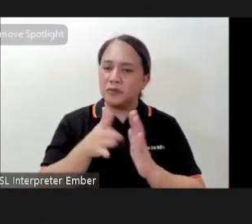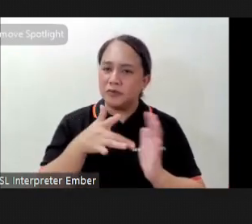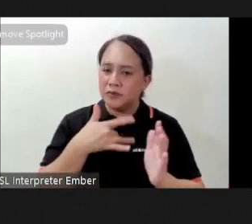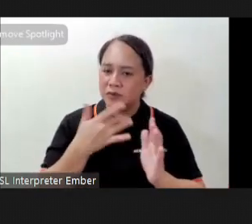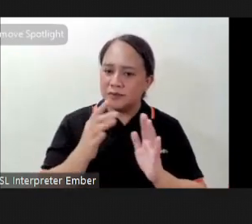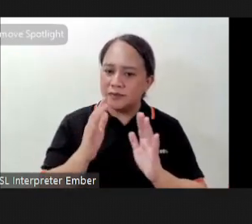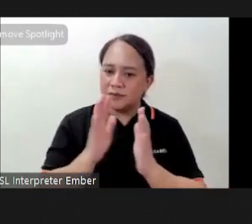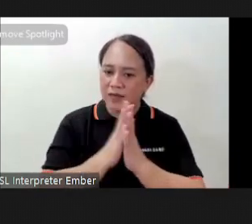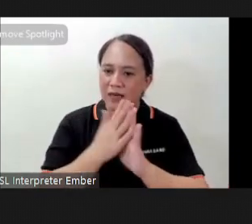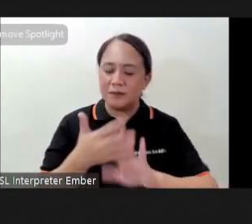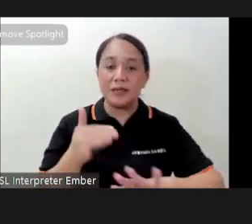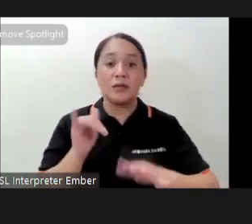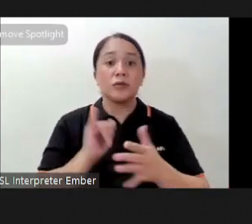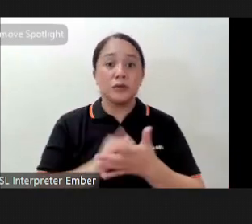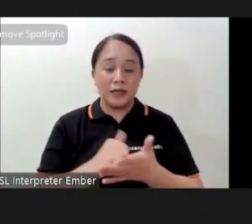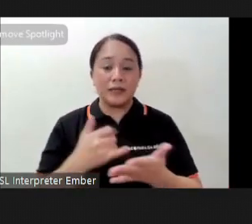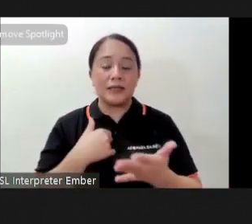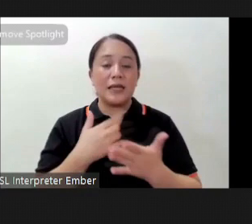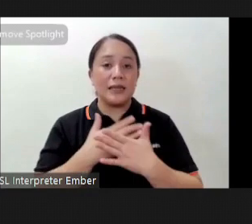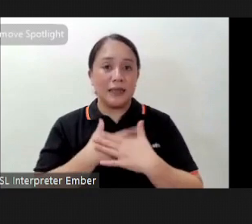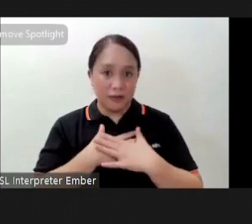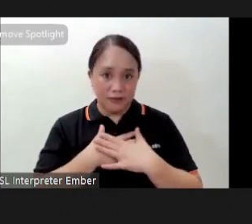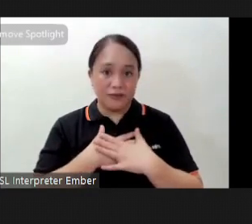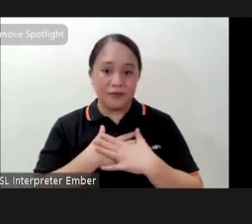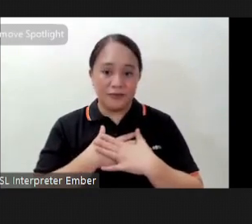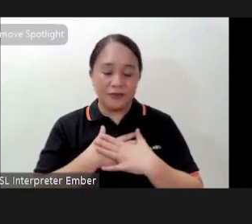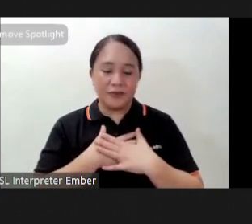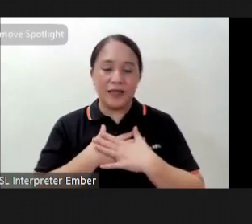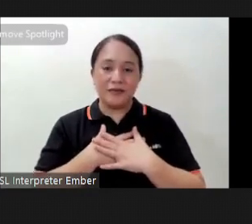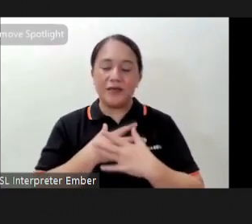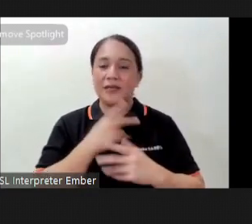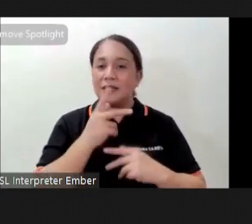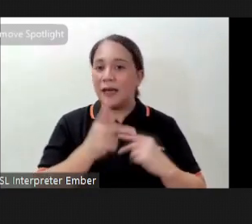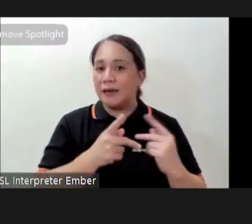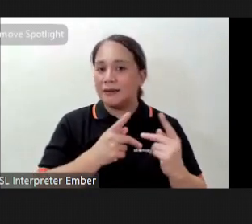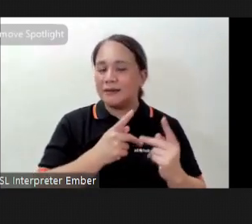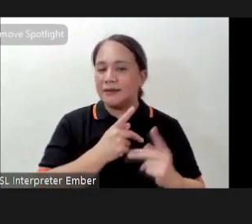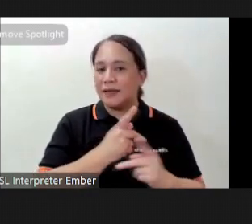so that's the loving kindness meditation